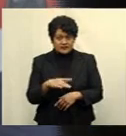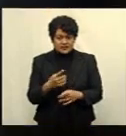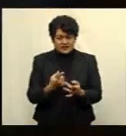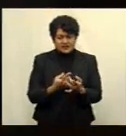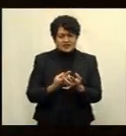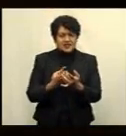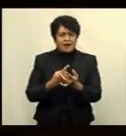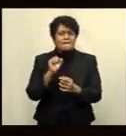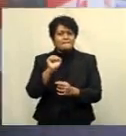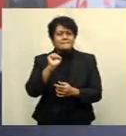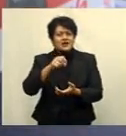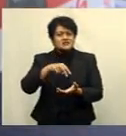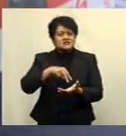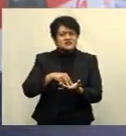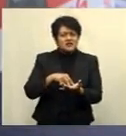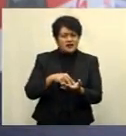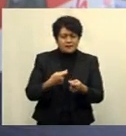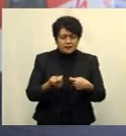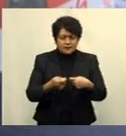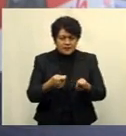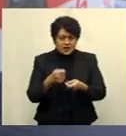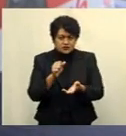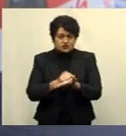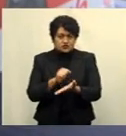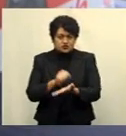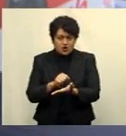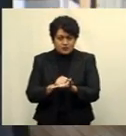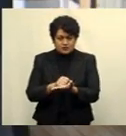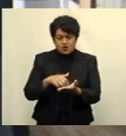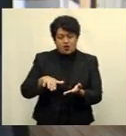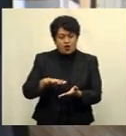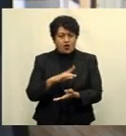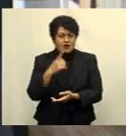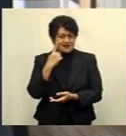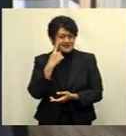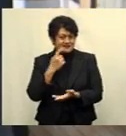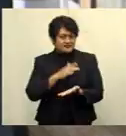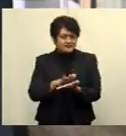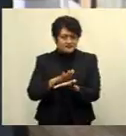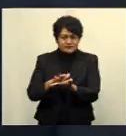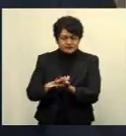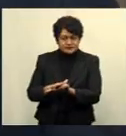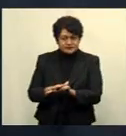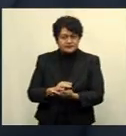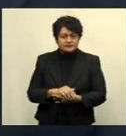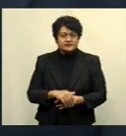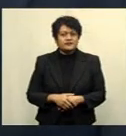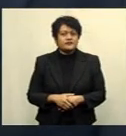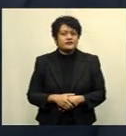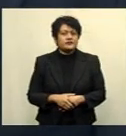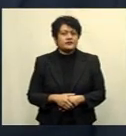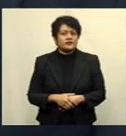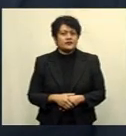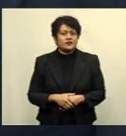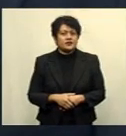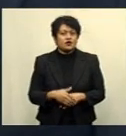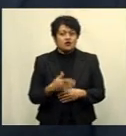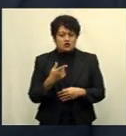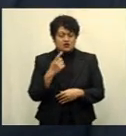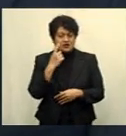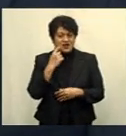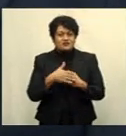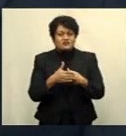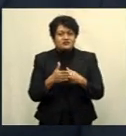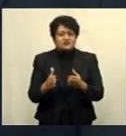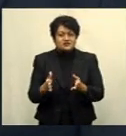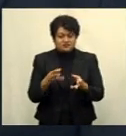municipal markets and shops that have been given the green light to resume operations. We are fighting against